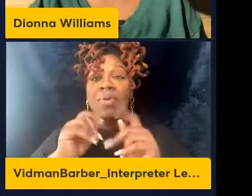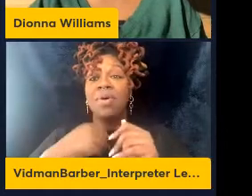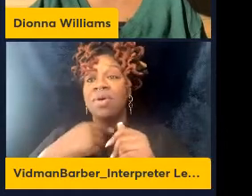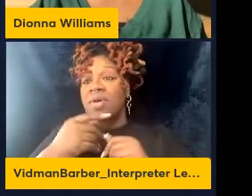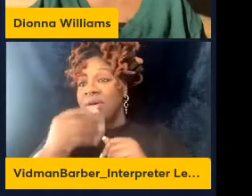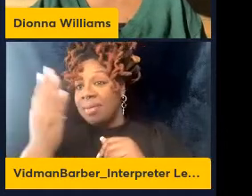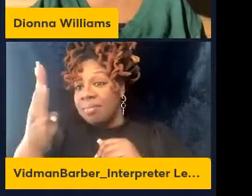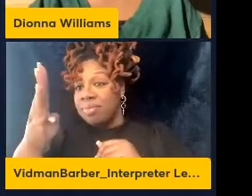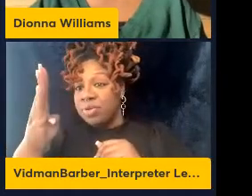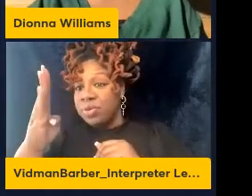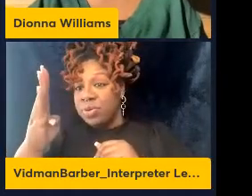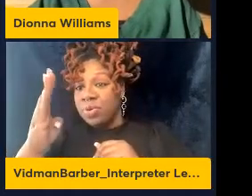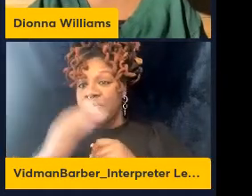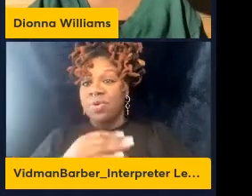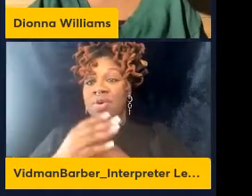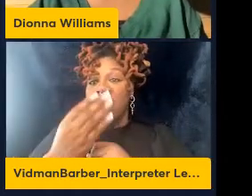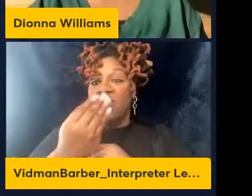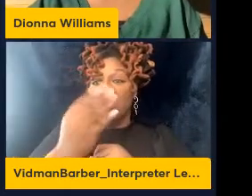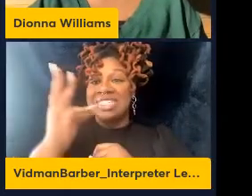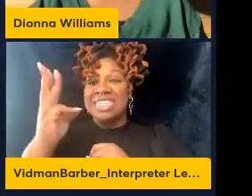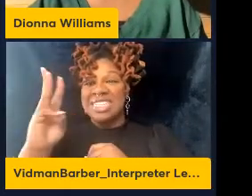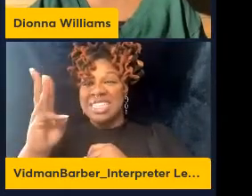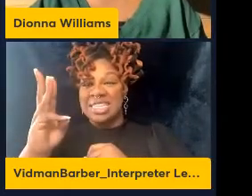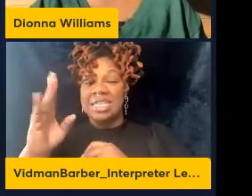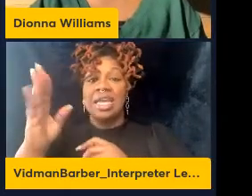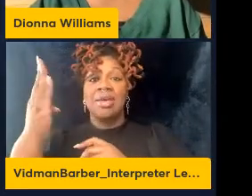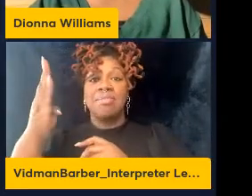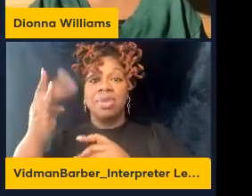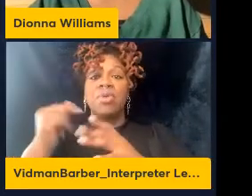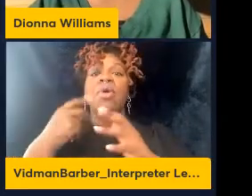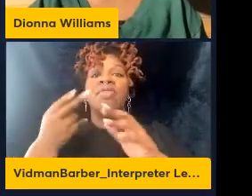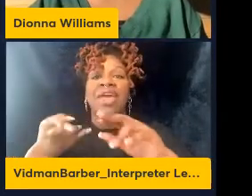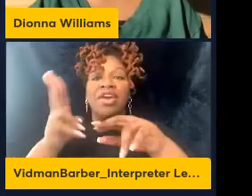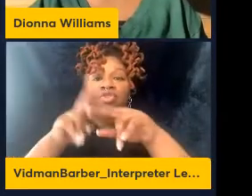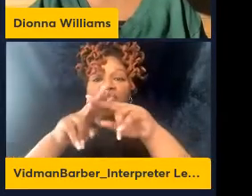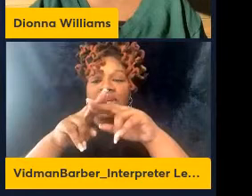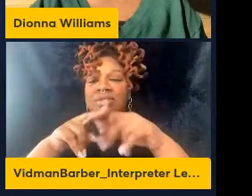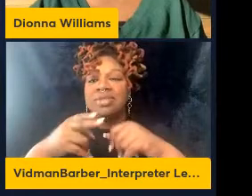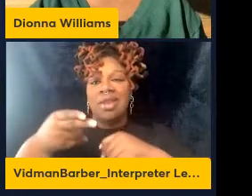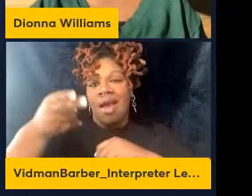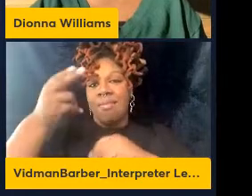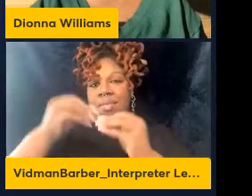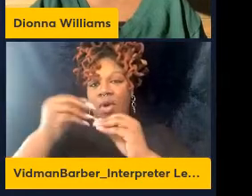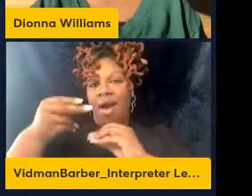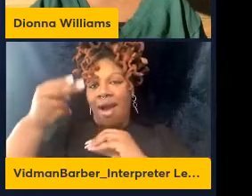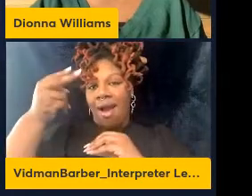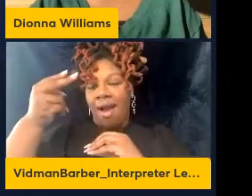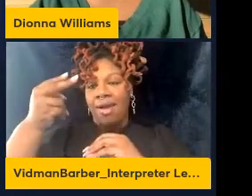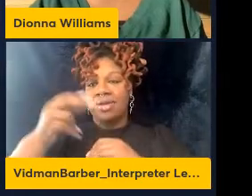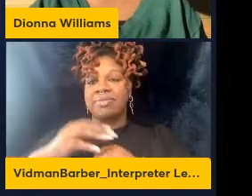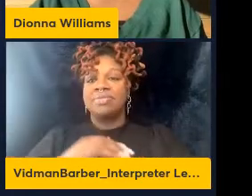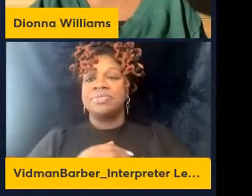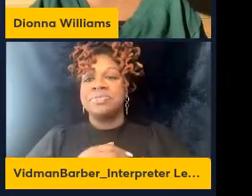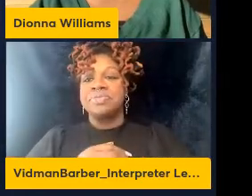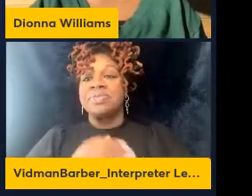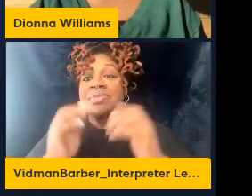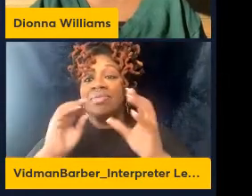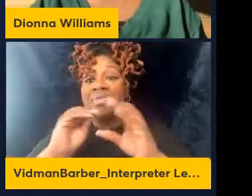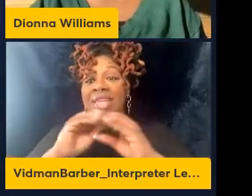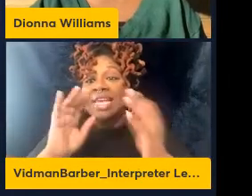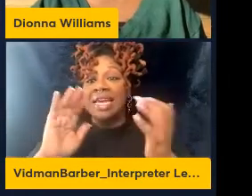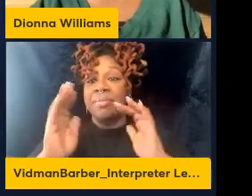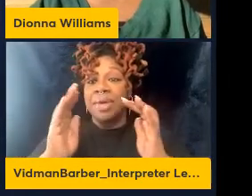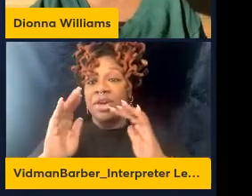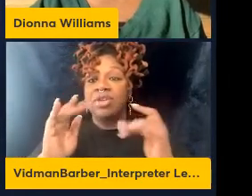blue migrate to a high extent, both in basal conditions to media alone, as well in response to the chemotractant CCO2, whereas others